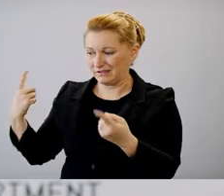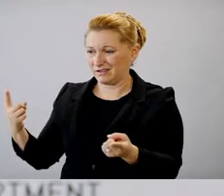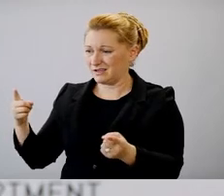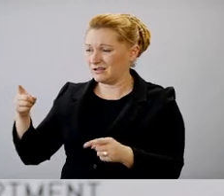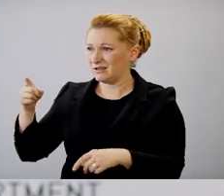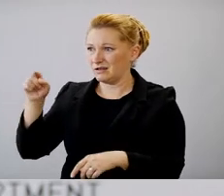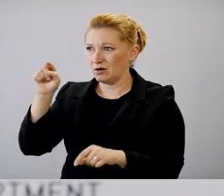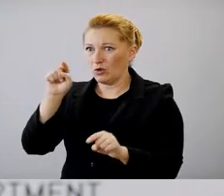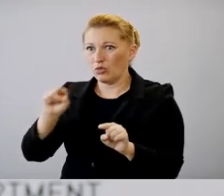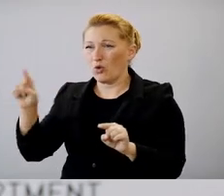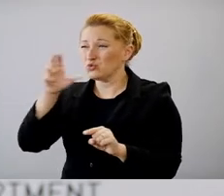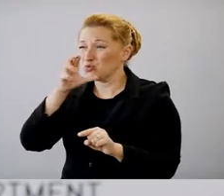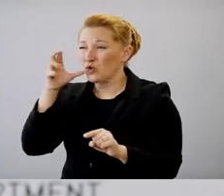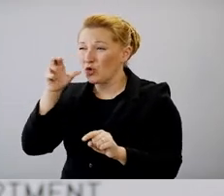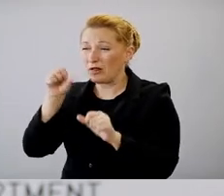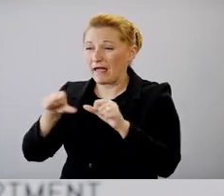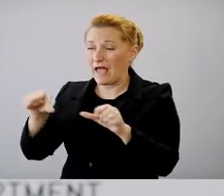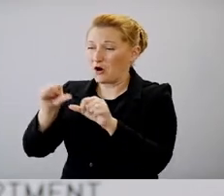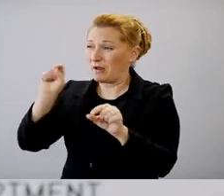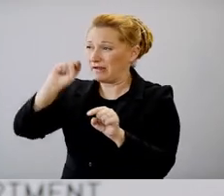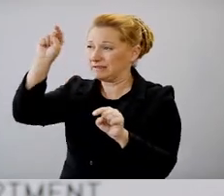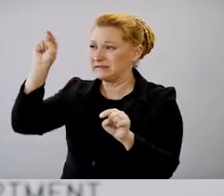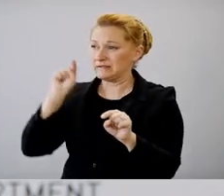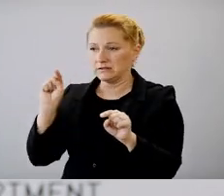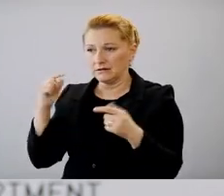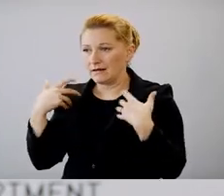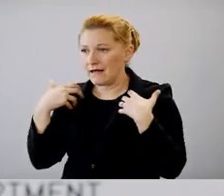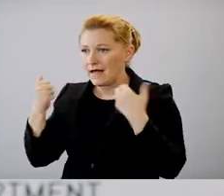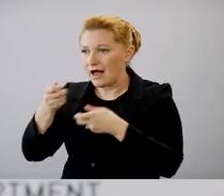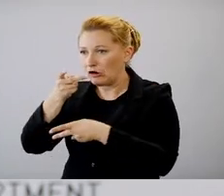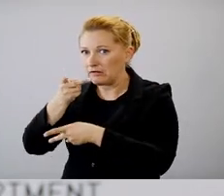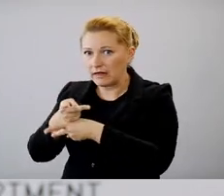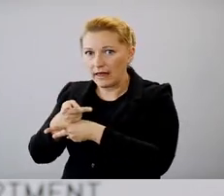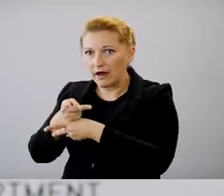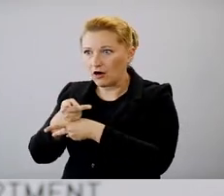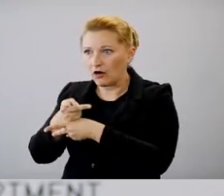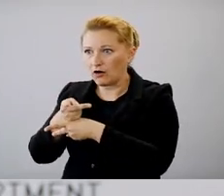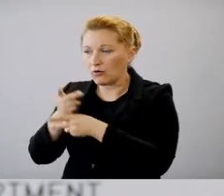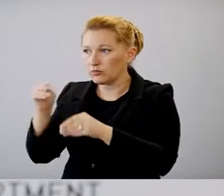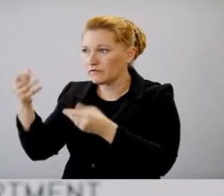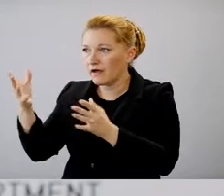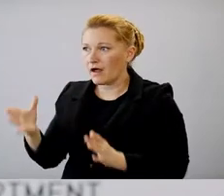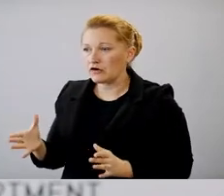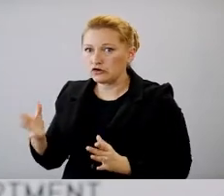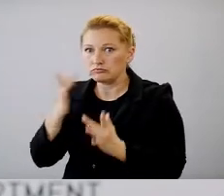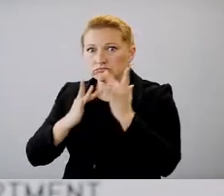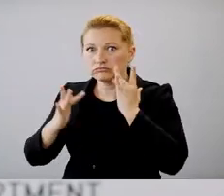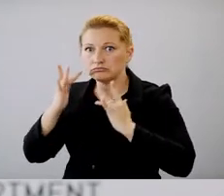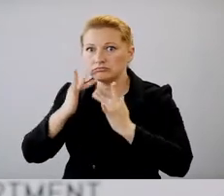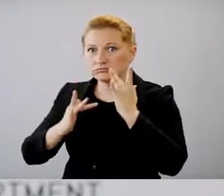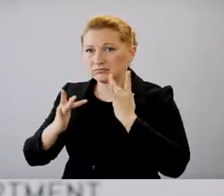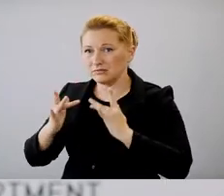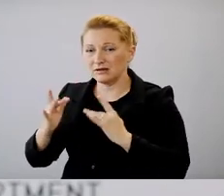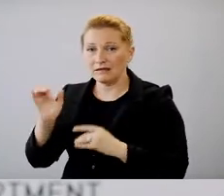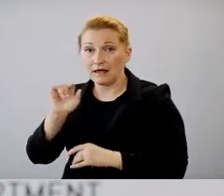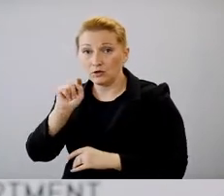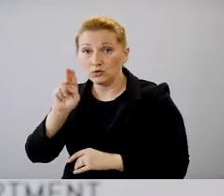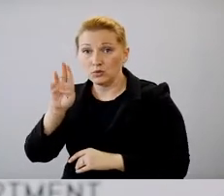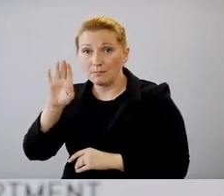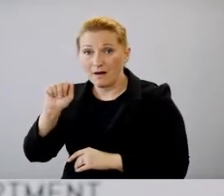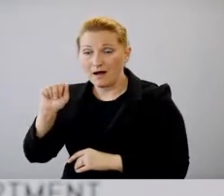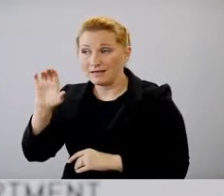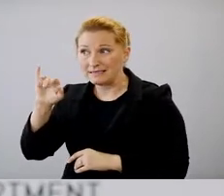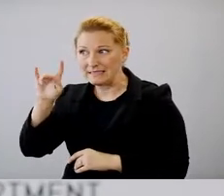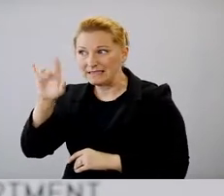care provider shortage areas during the first surge. So those areas like to the city and stuff were hit pretty hard during those first surges. So is that something